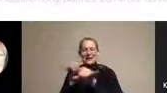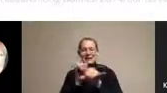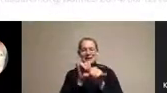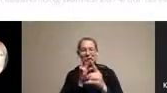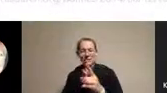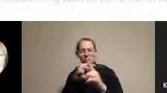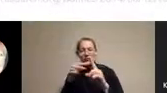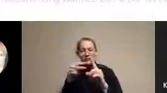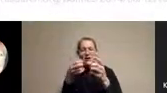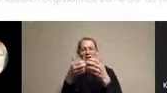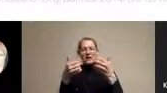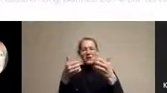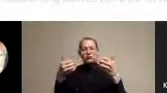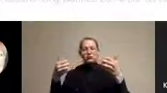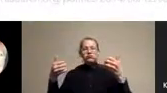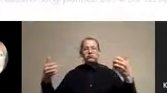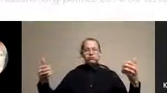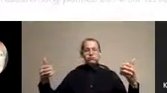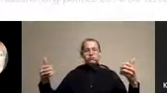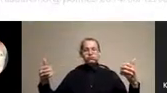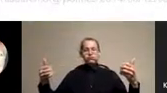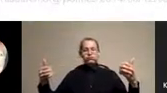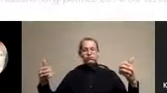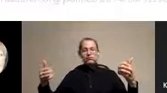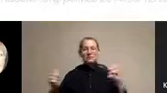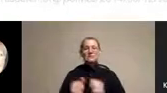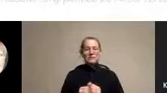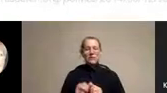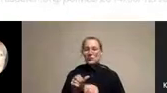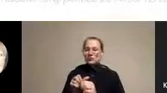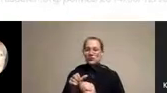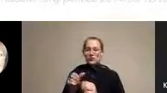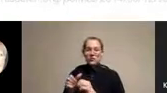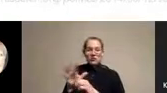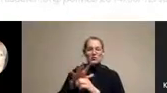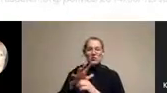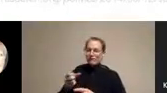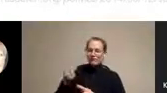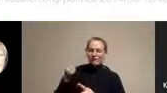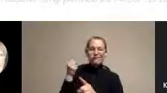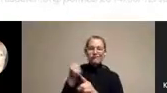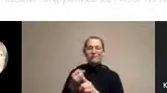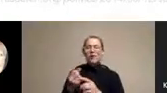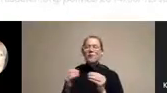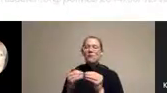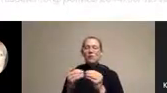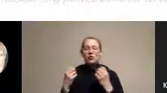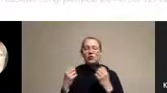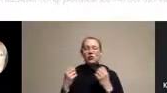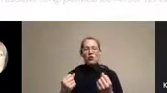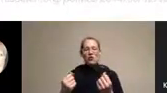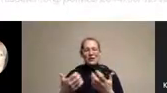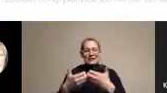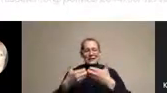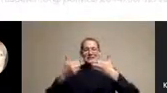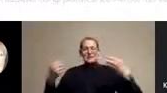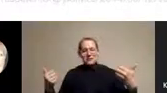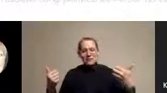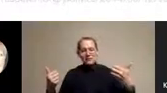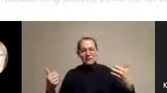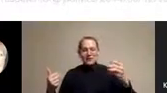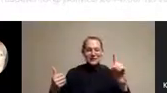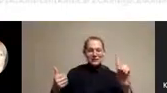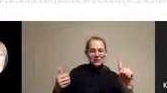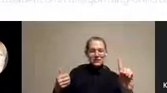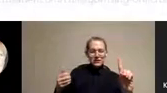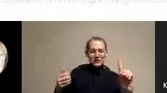more in COVID really played directly into those fractures. And that challenged our communication at the federal level on